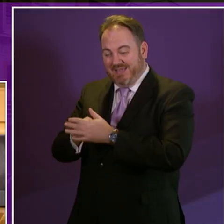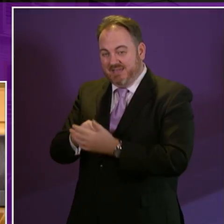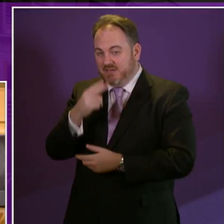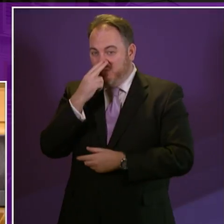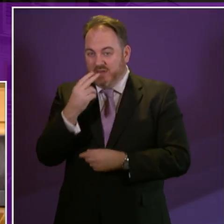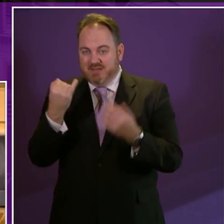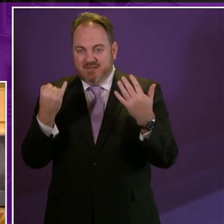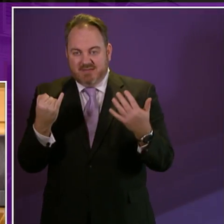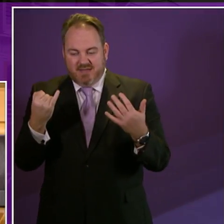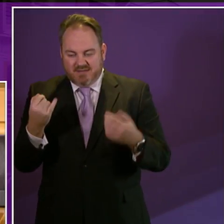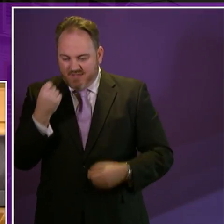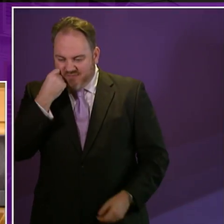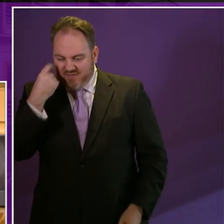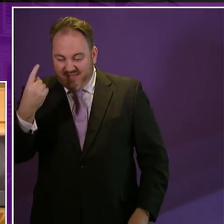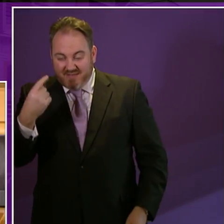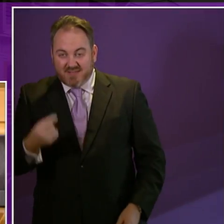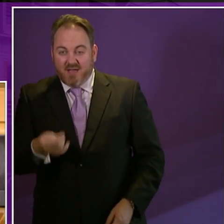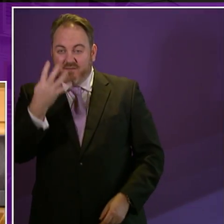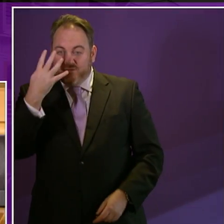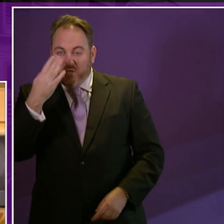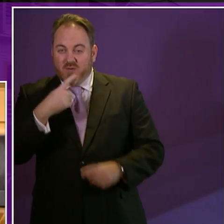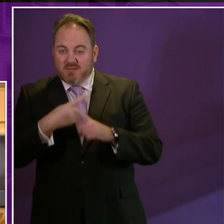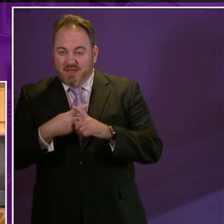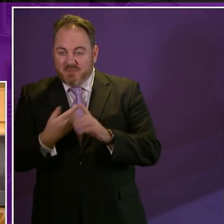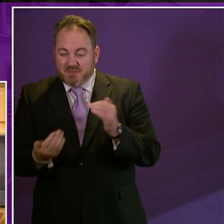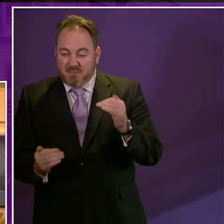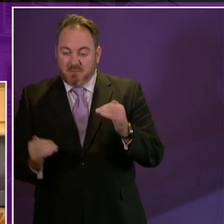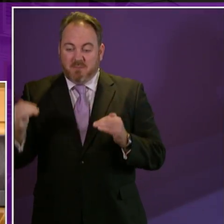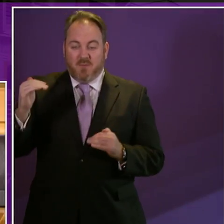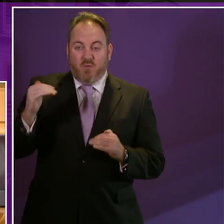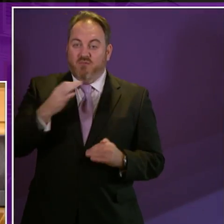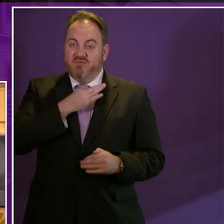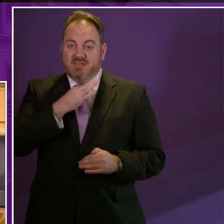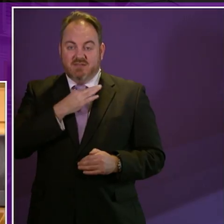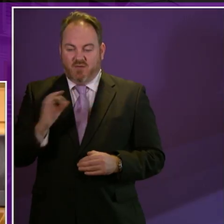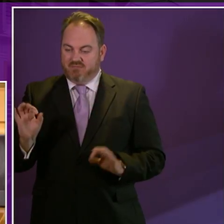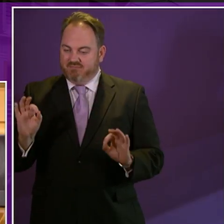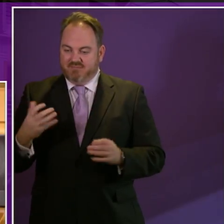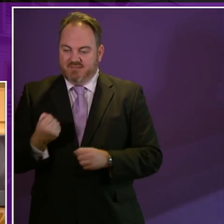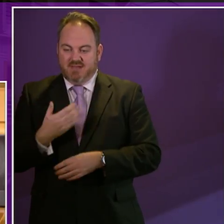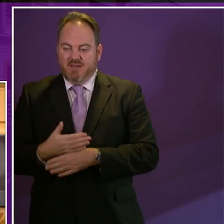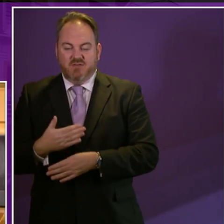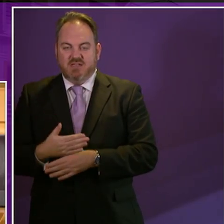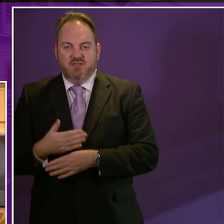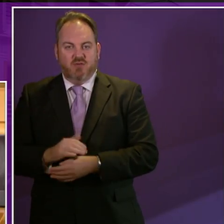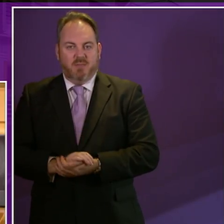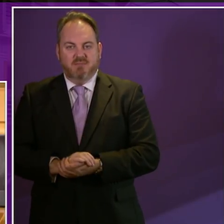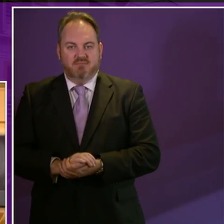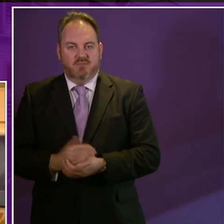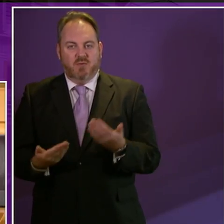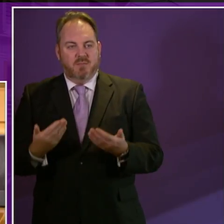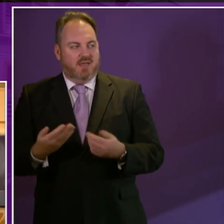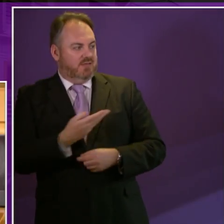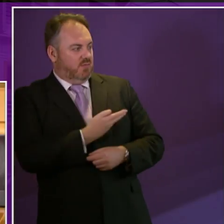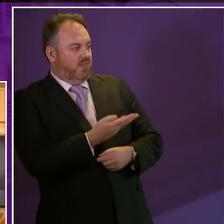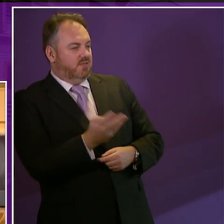then they are nearly four times more likely to be unemployed according to Disability Agenda in Scotland as Jean Freeman